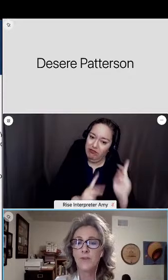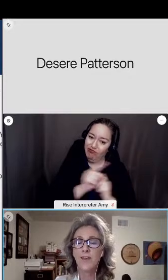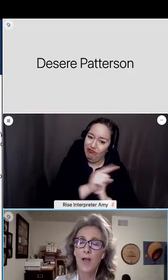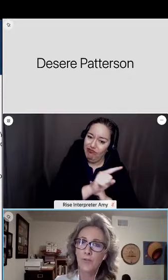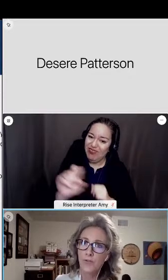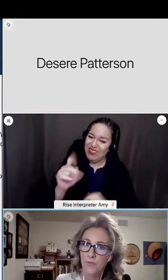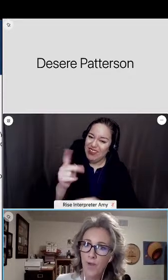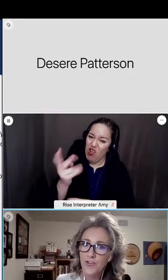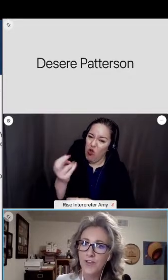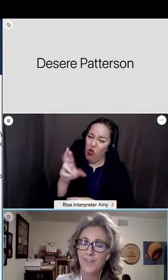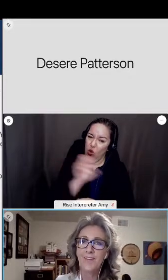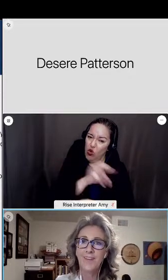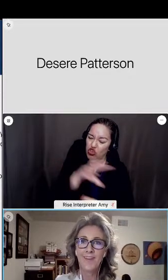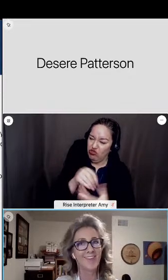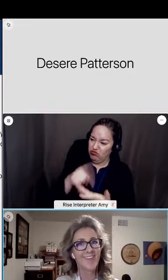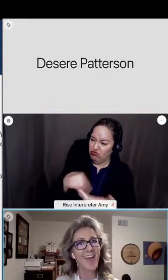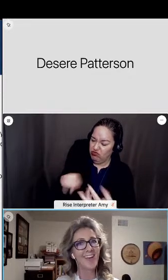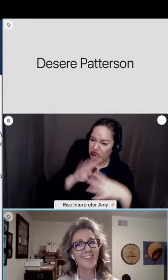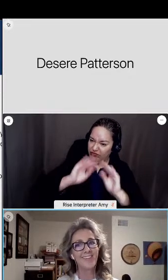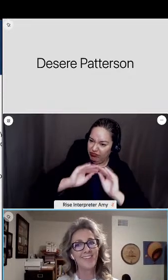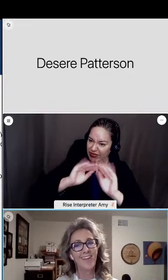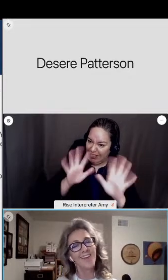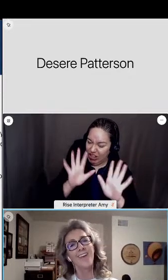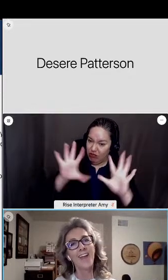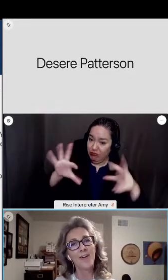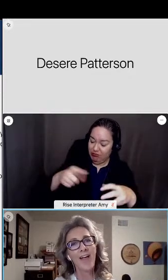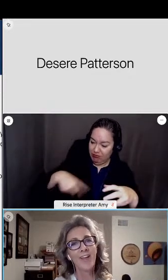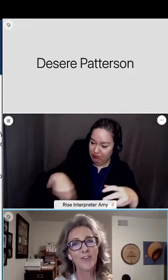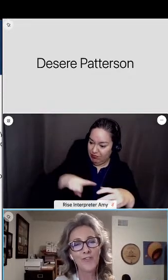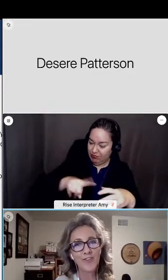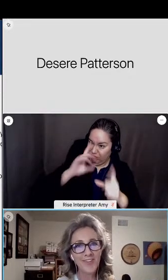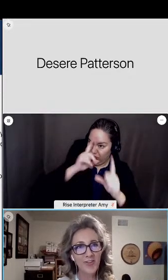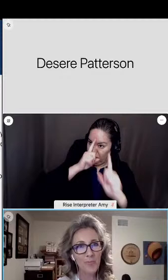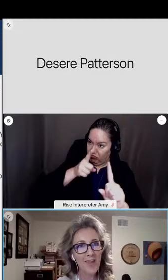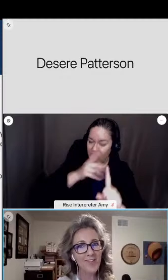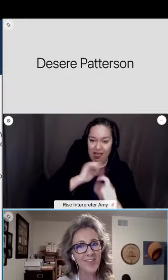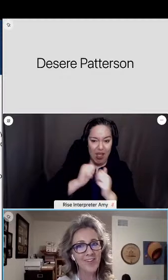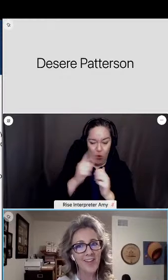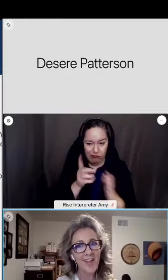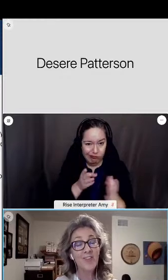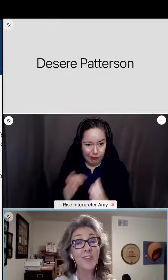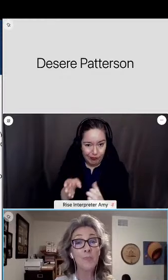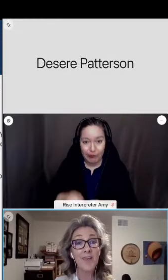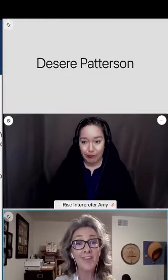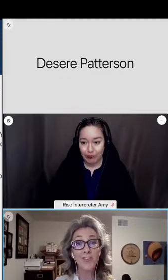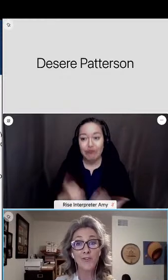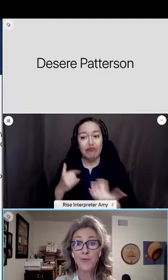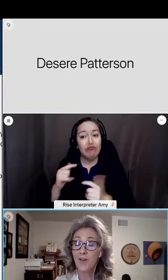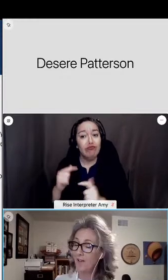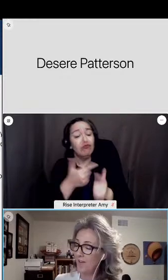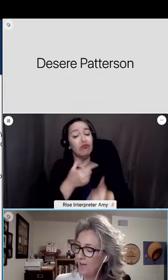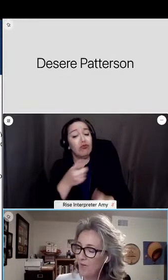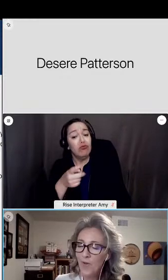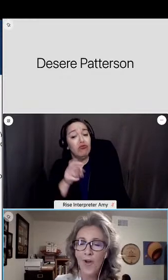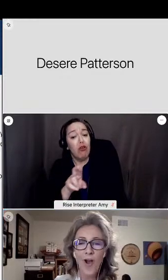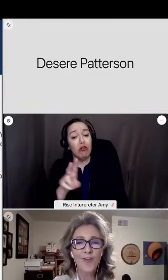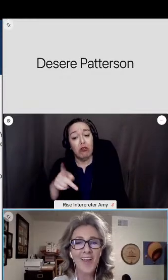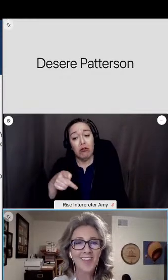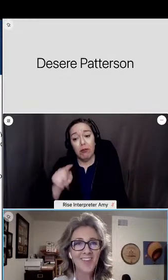values and the direction it is headed. And I'll hand it over to Dr. Peterson to speak to